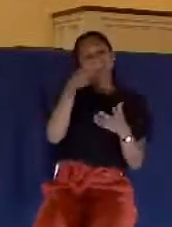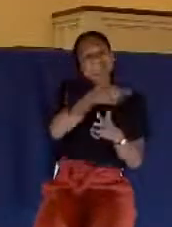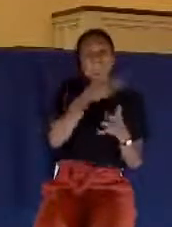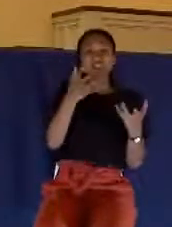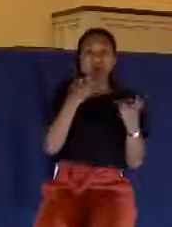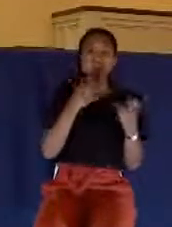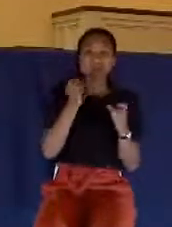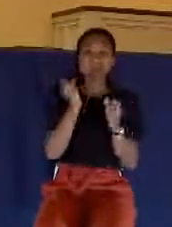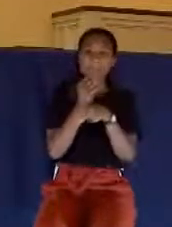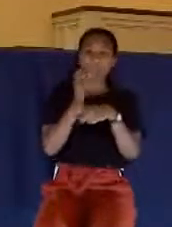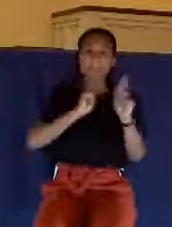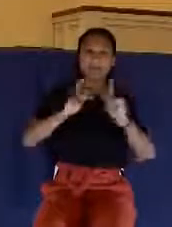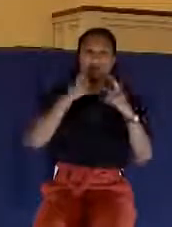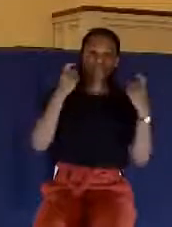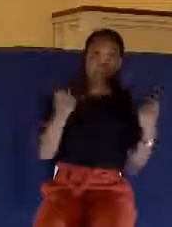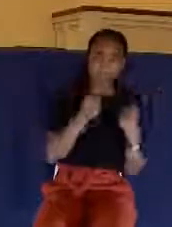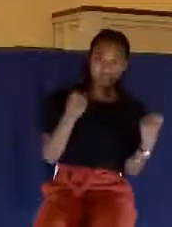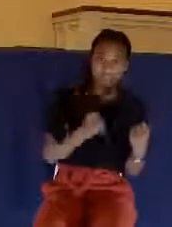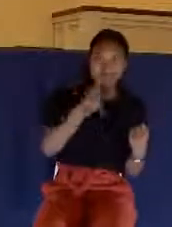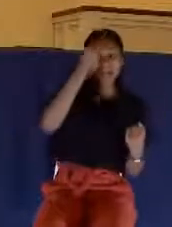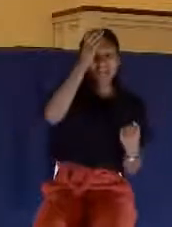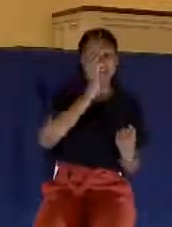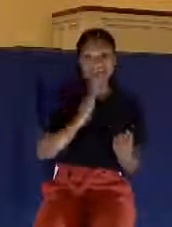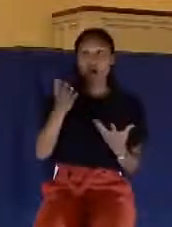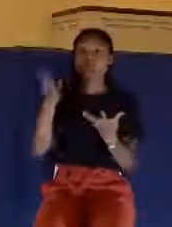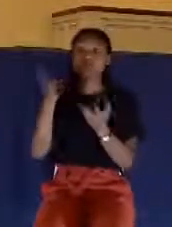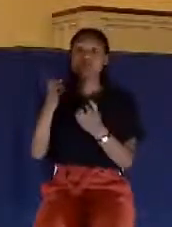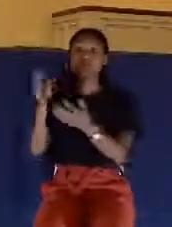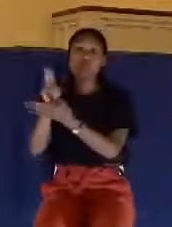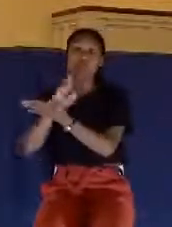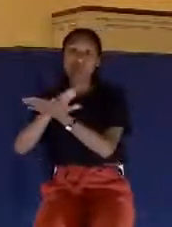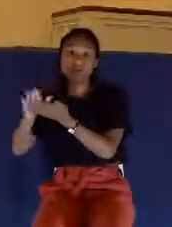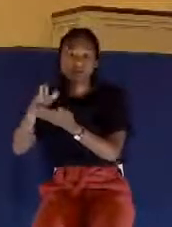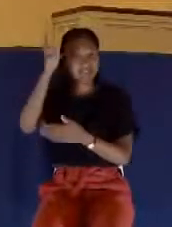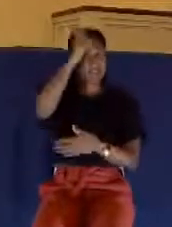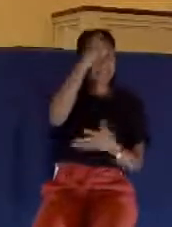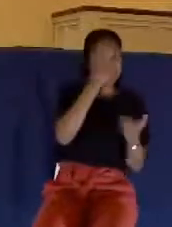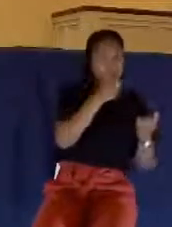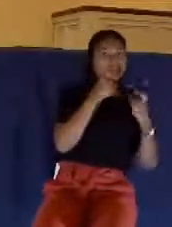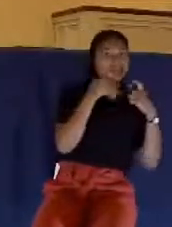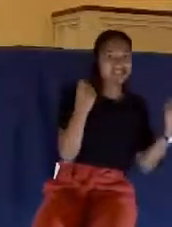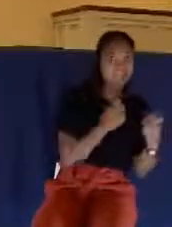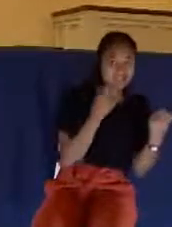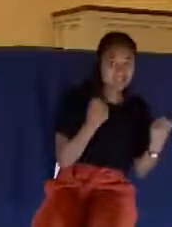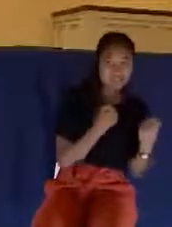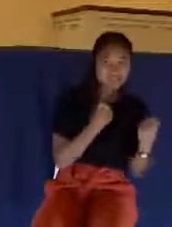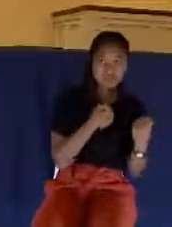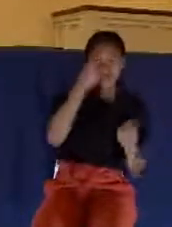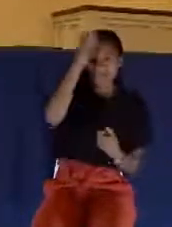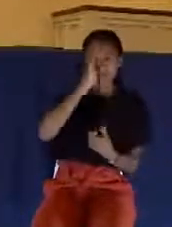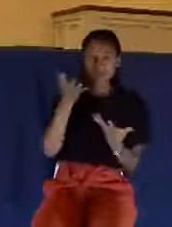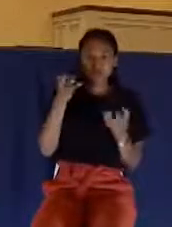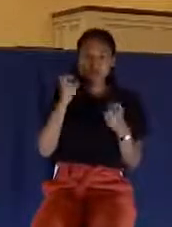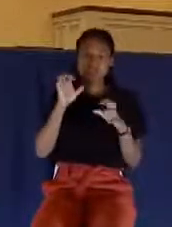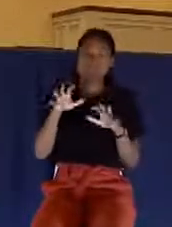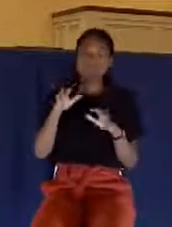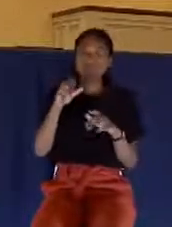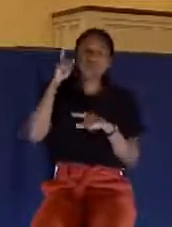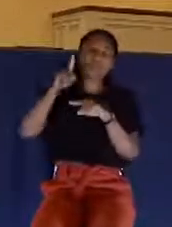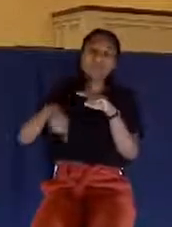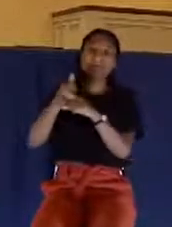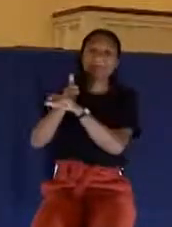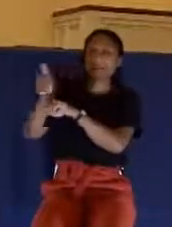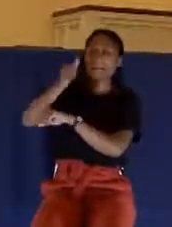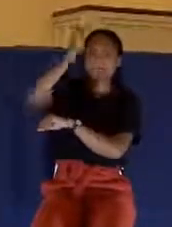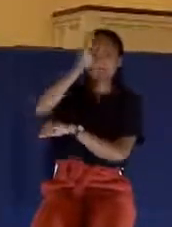God, who is holy, wants to export holiness. And so he can't blame God. Now, people in society today,